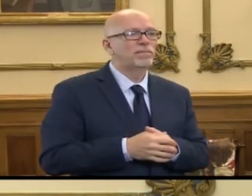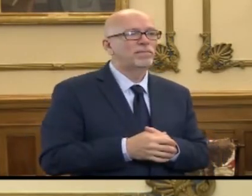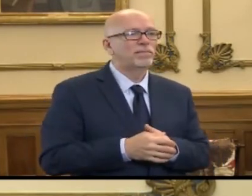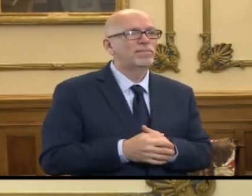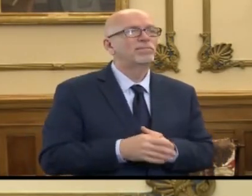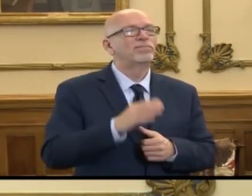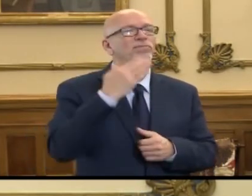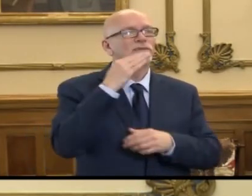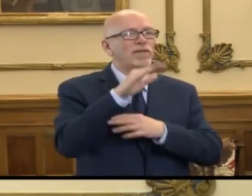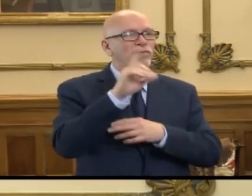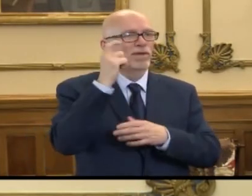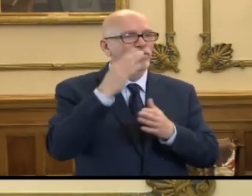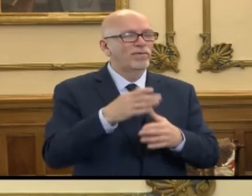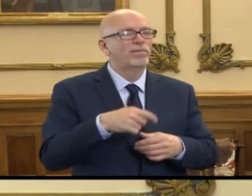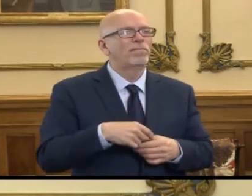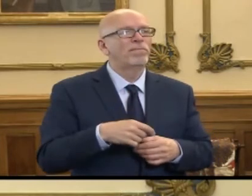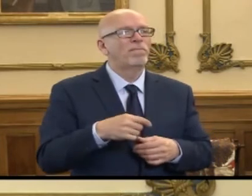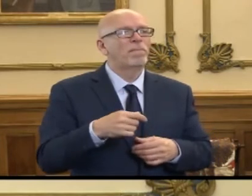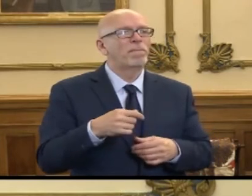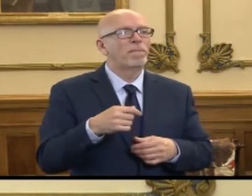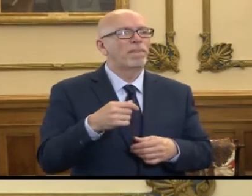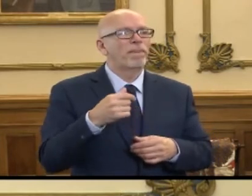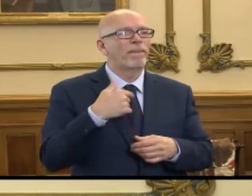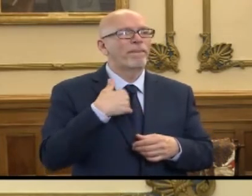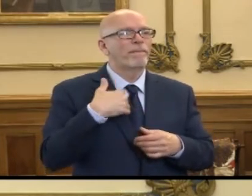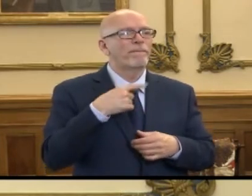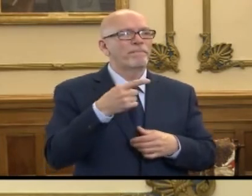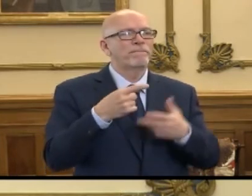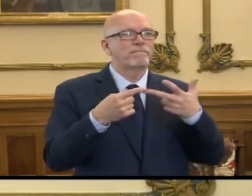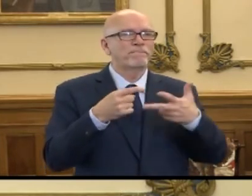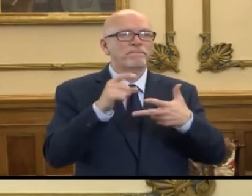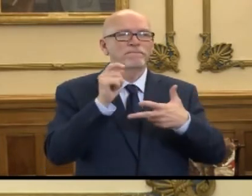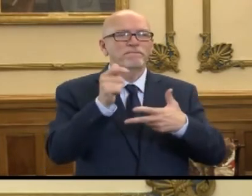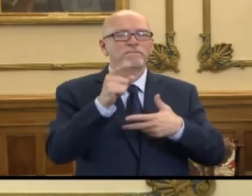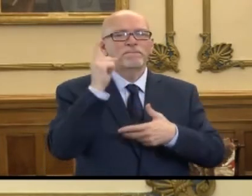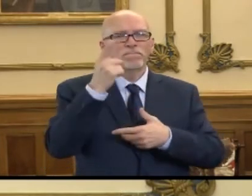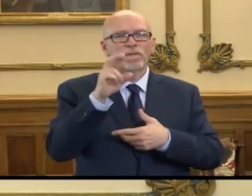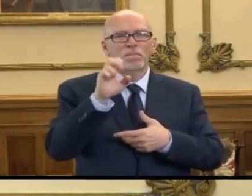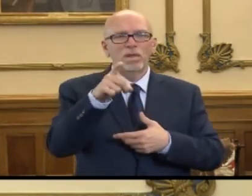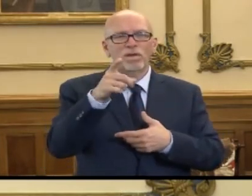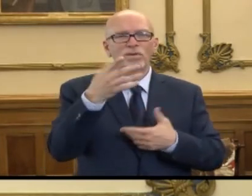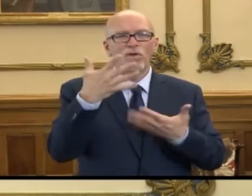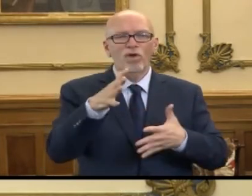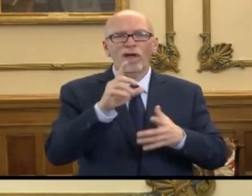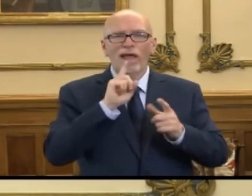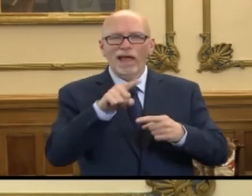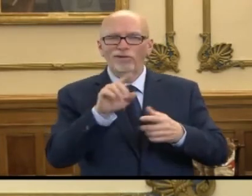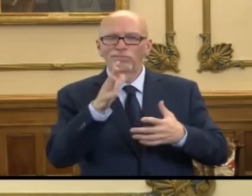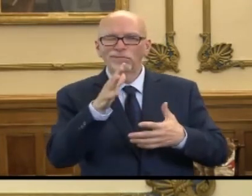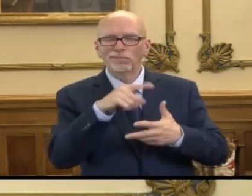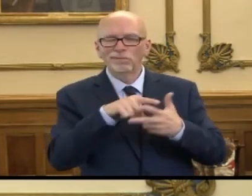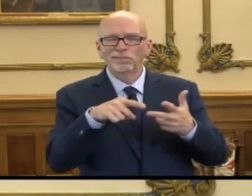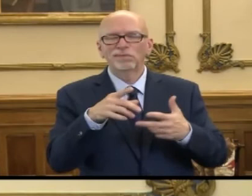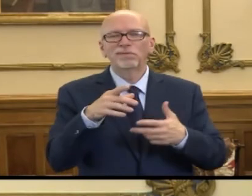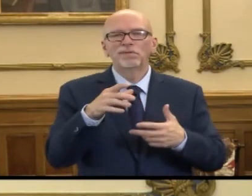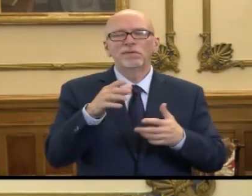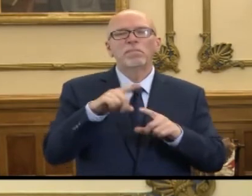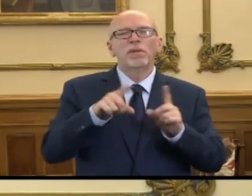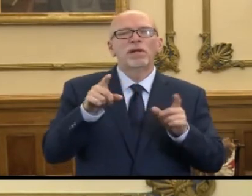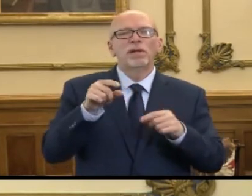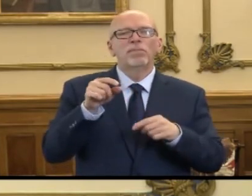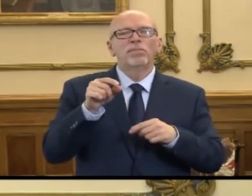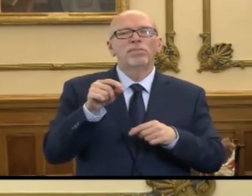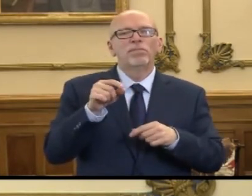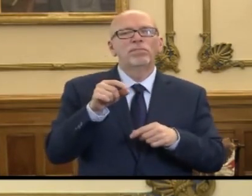Good afternoon, Governor. I have, if I can, three very quick. I think, Dr. Box, you've addressed some of these already in a sense. But